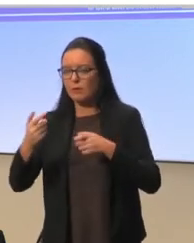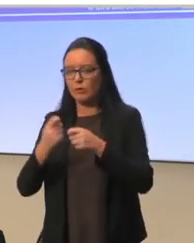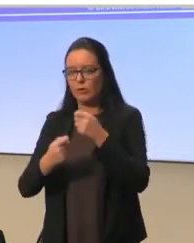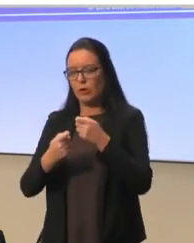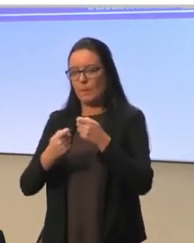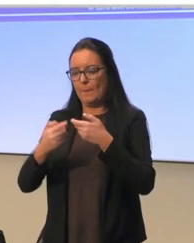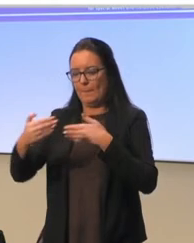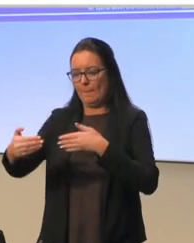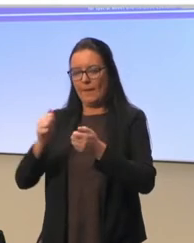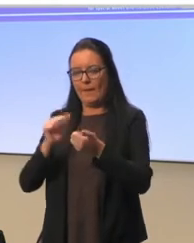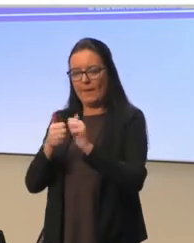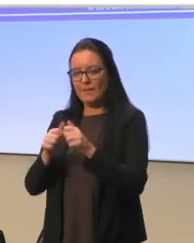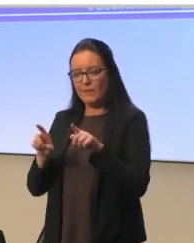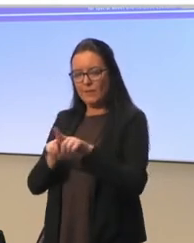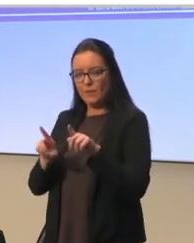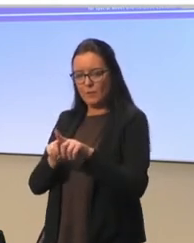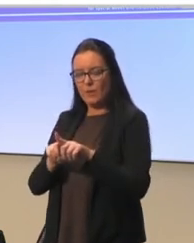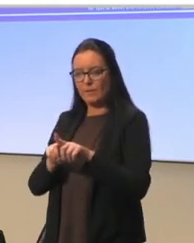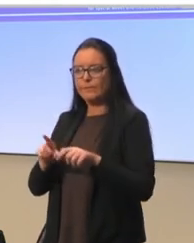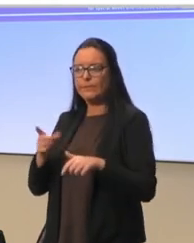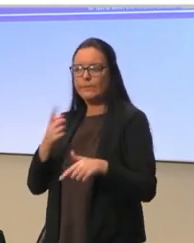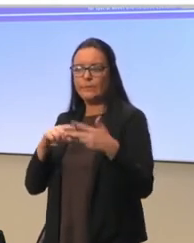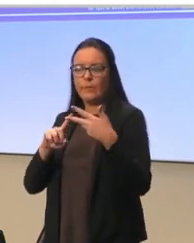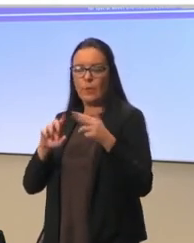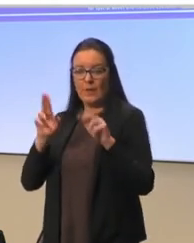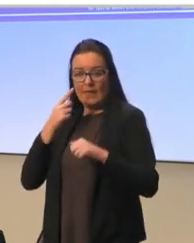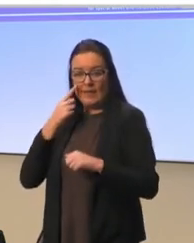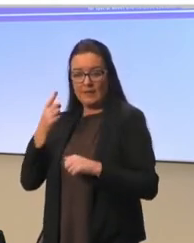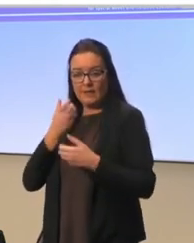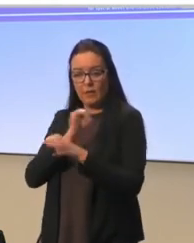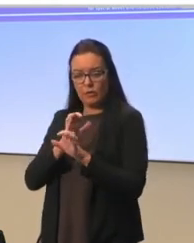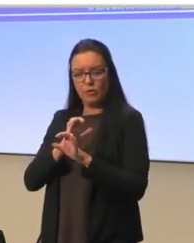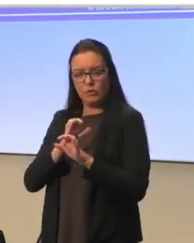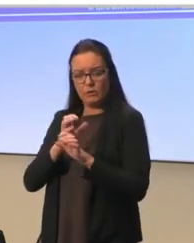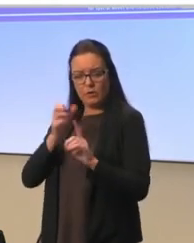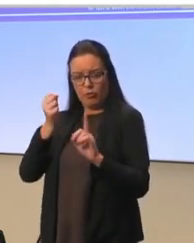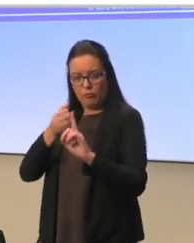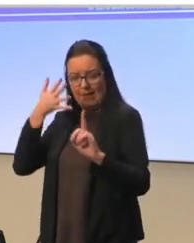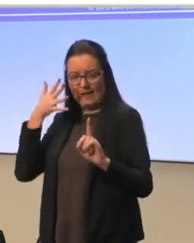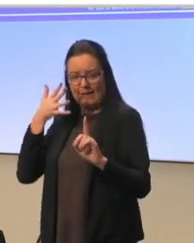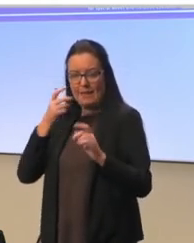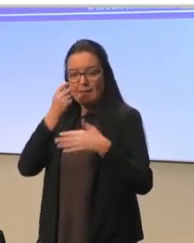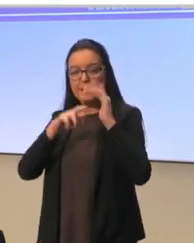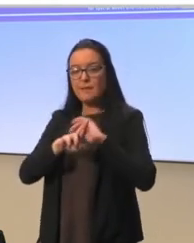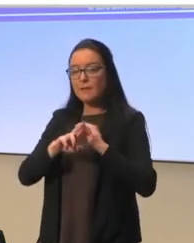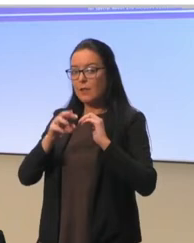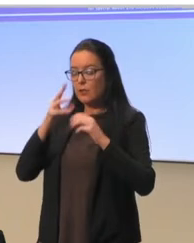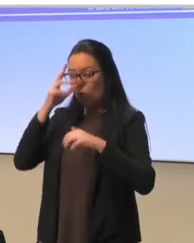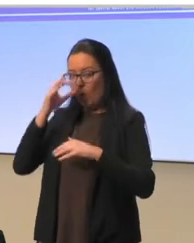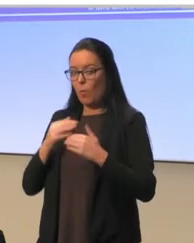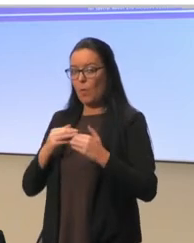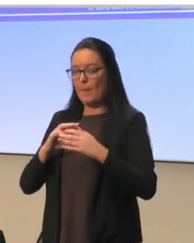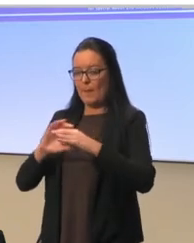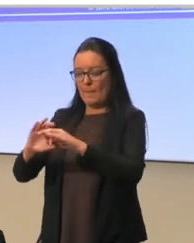We also see that the countries recognize the importance of learning and teacher well-being as an important precondition for all learning.